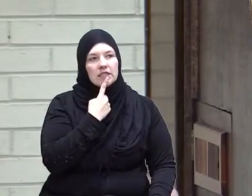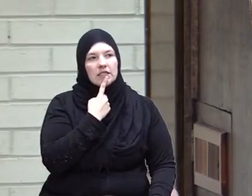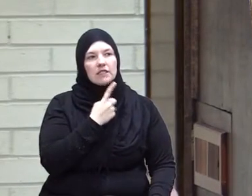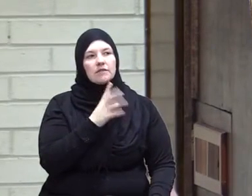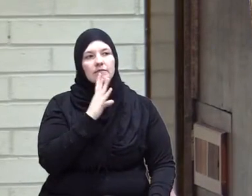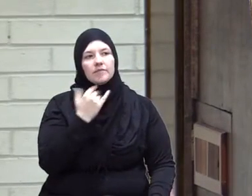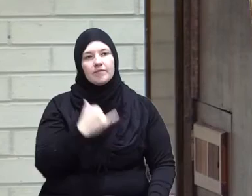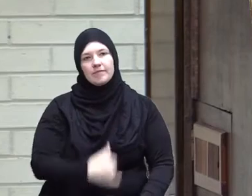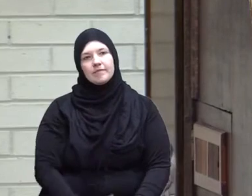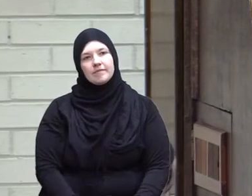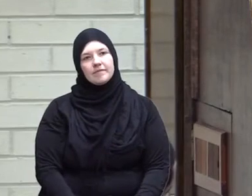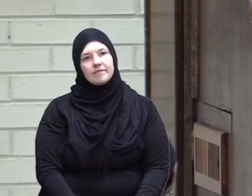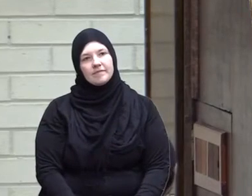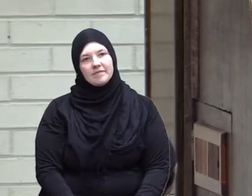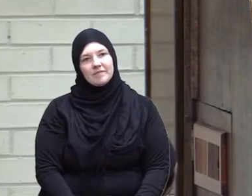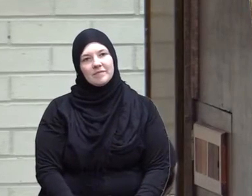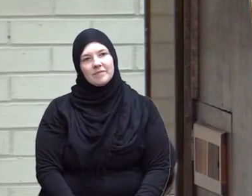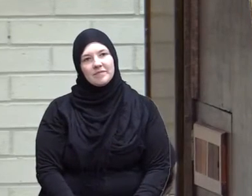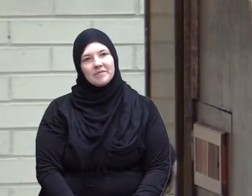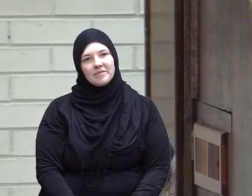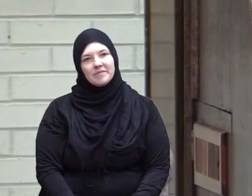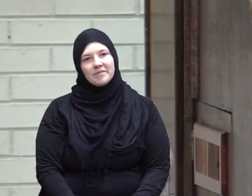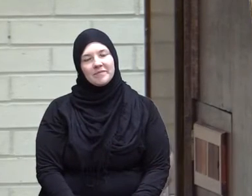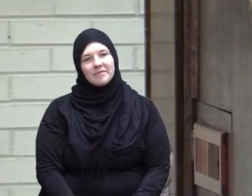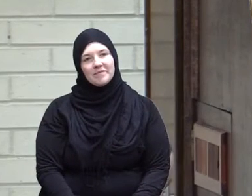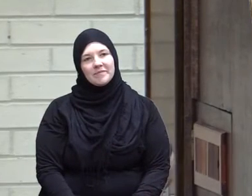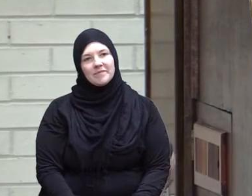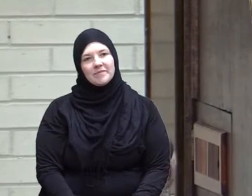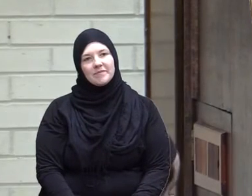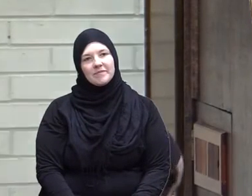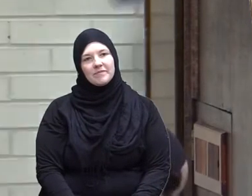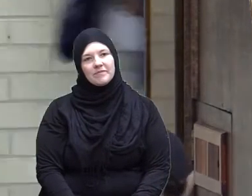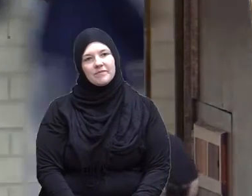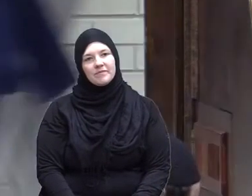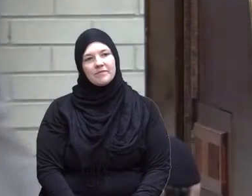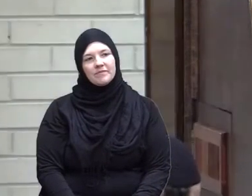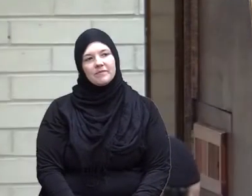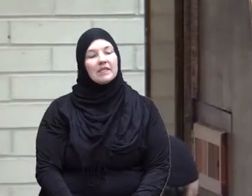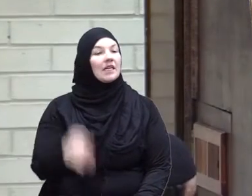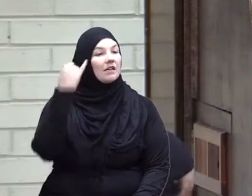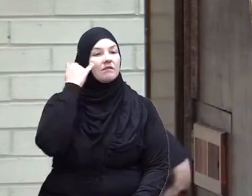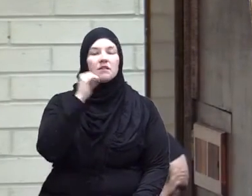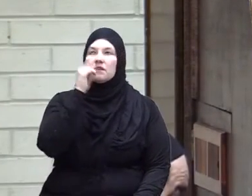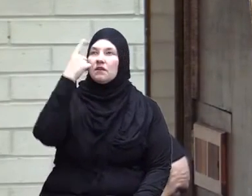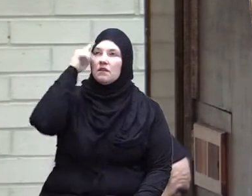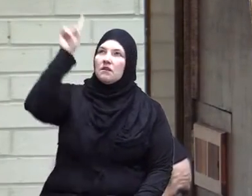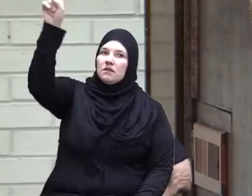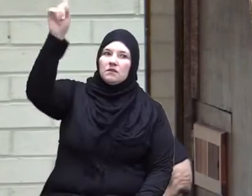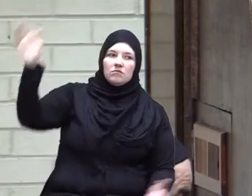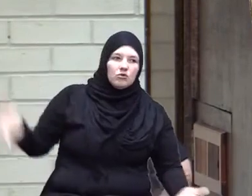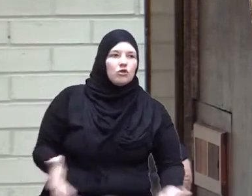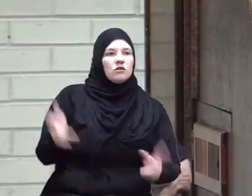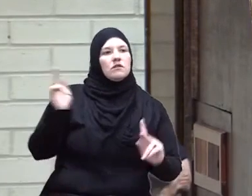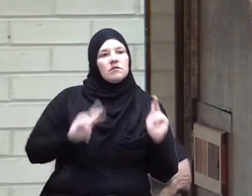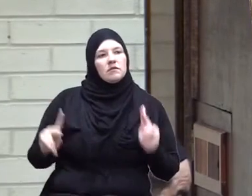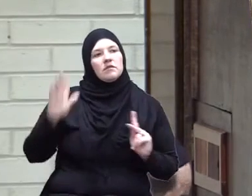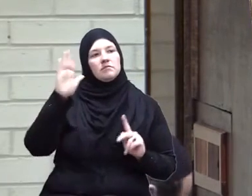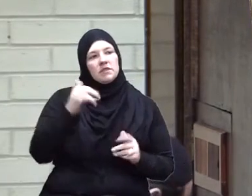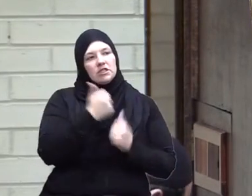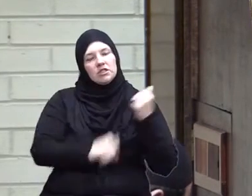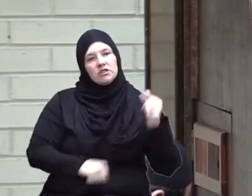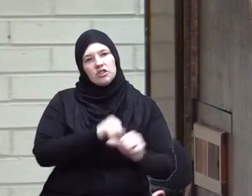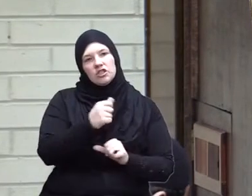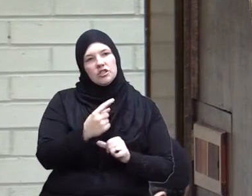it not for Allah pushing people